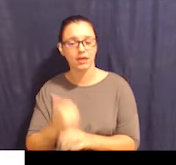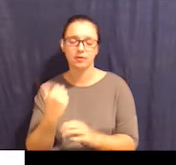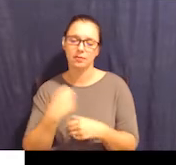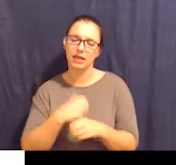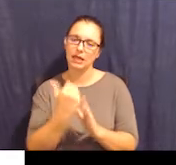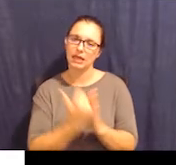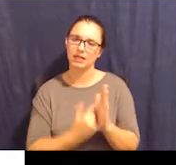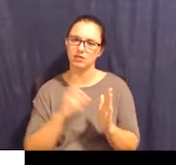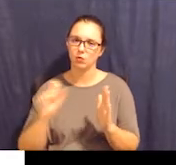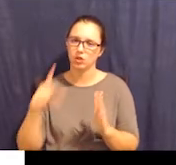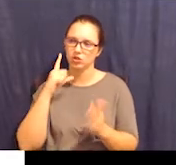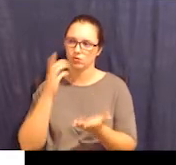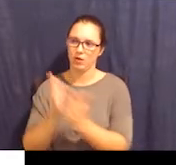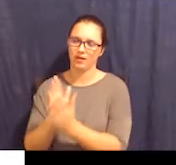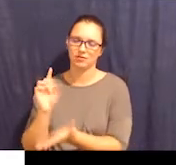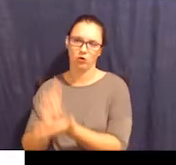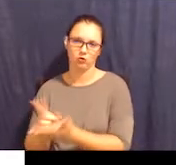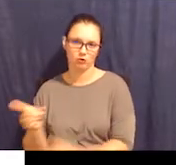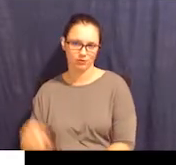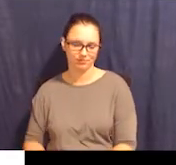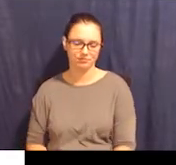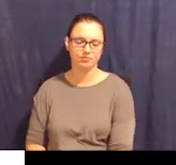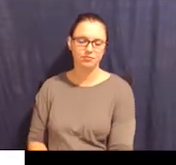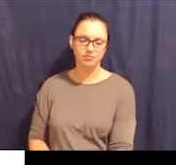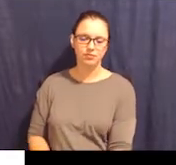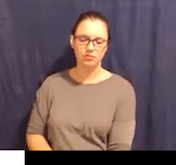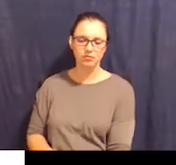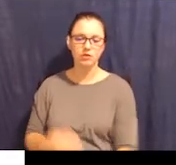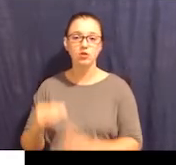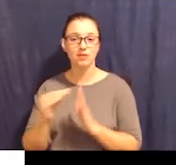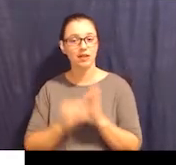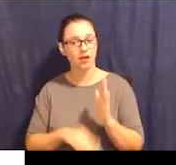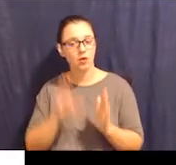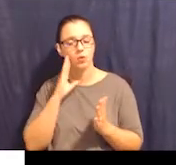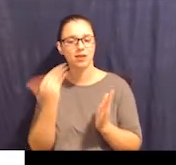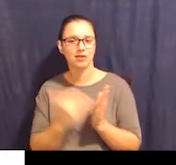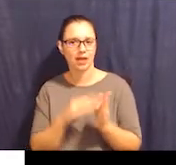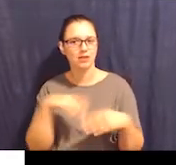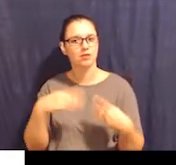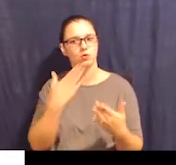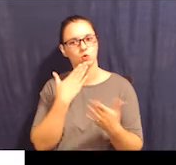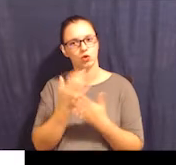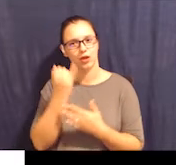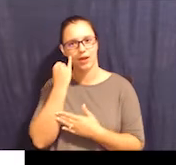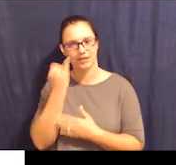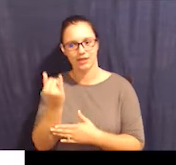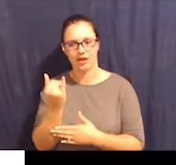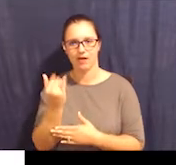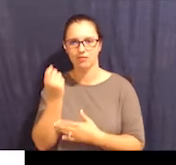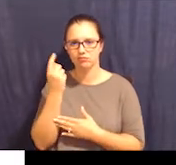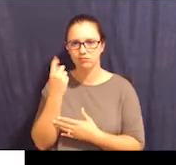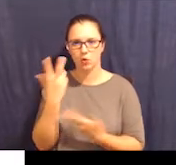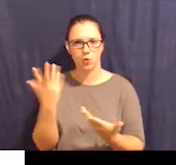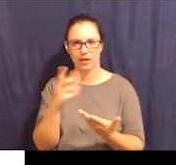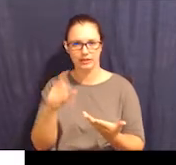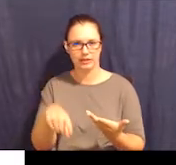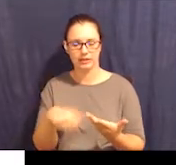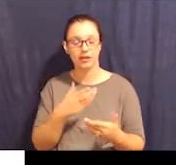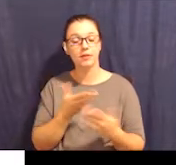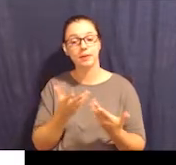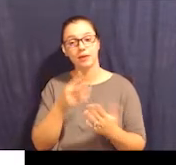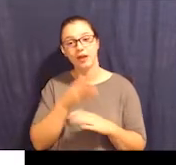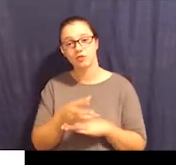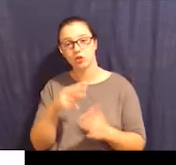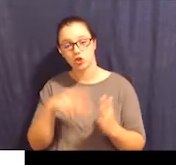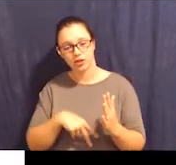by making a list of questions for the doctors. So filling this out is going to give us again, a good idea of what's needed. Maybe after